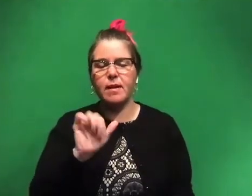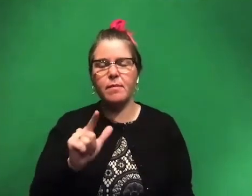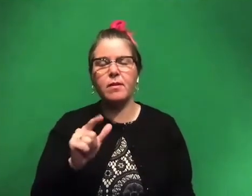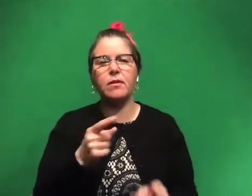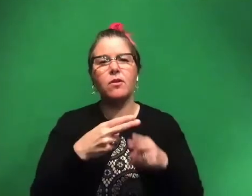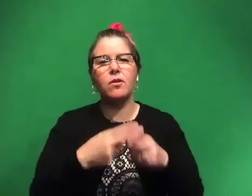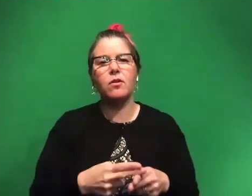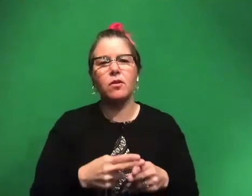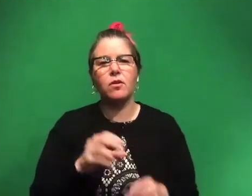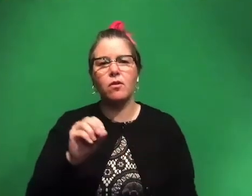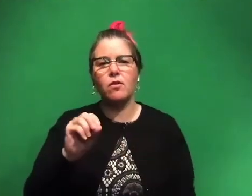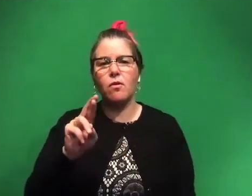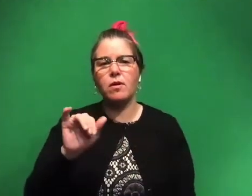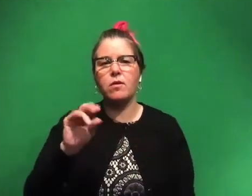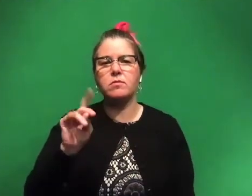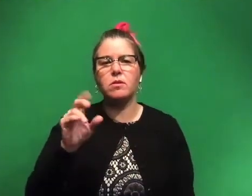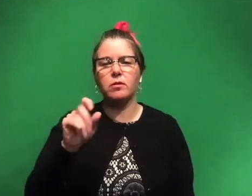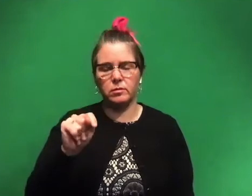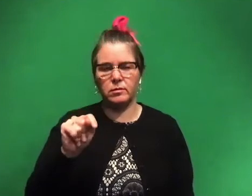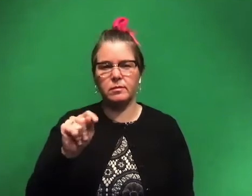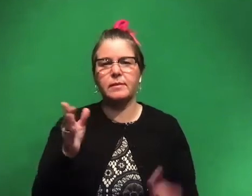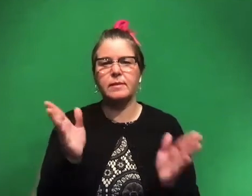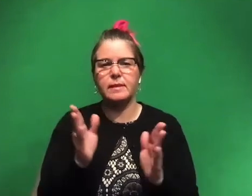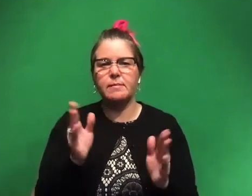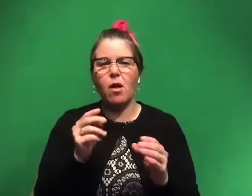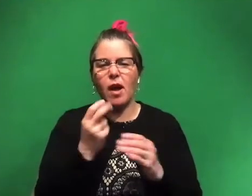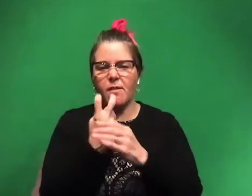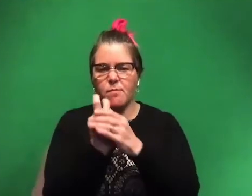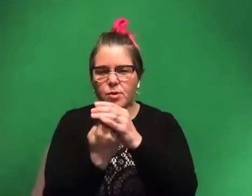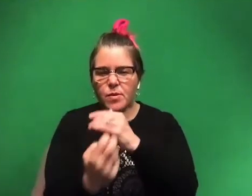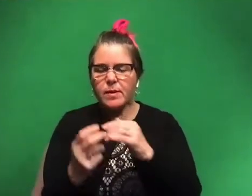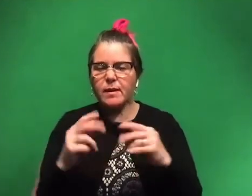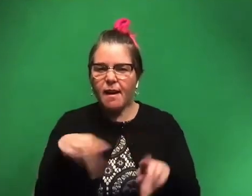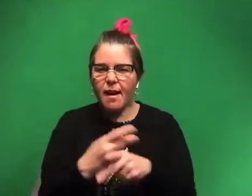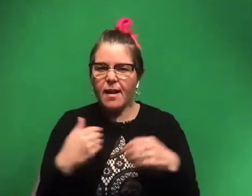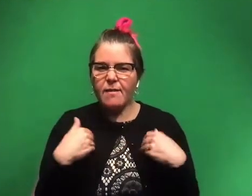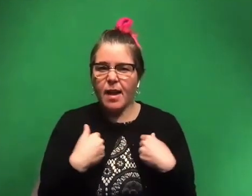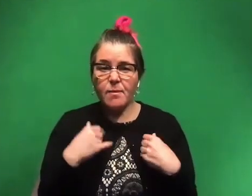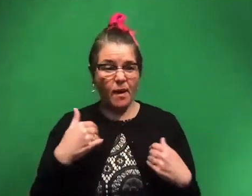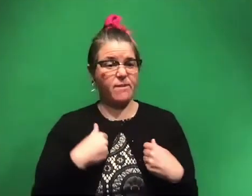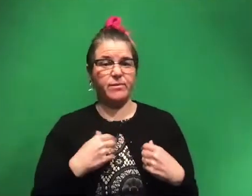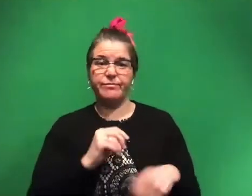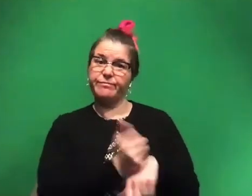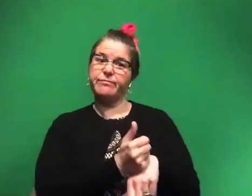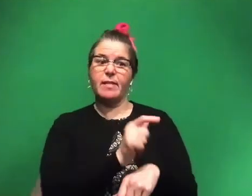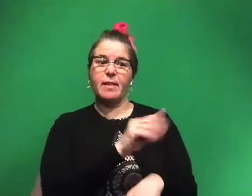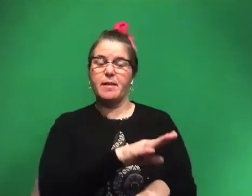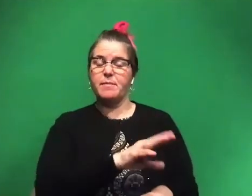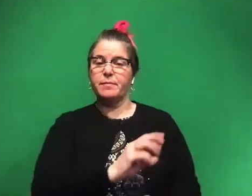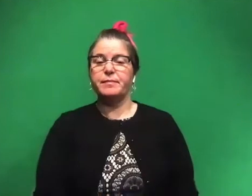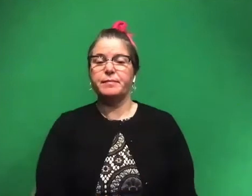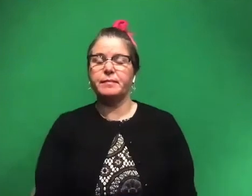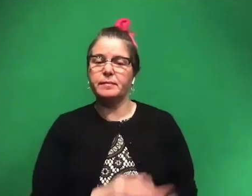called an oreodont. It's a very small kind of burrowing animal and we have that sitting on our lab getting